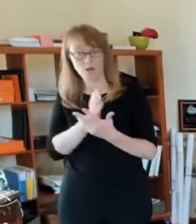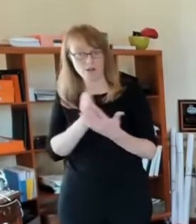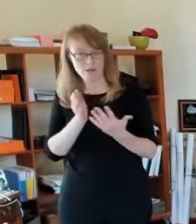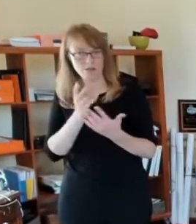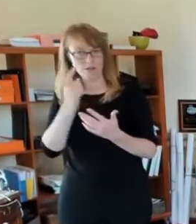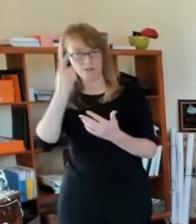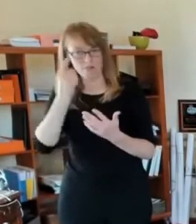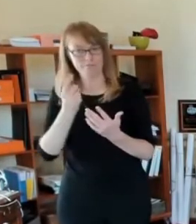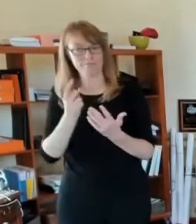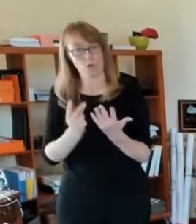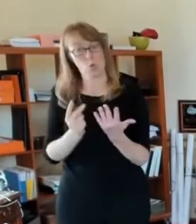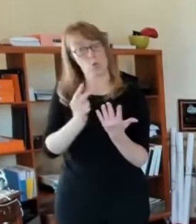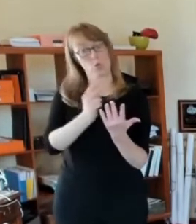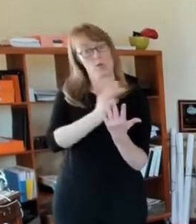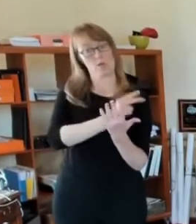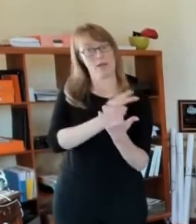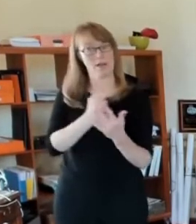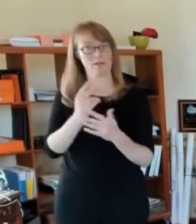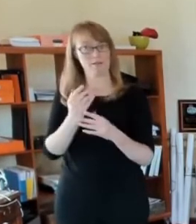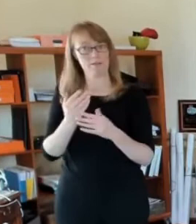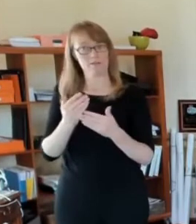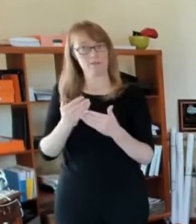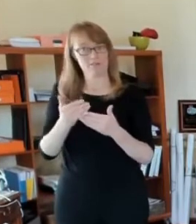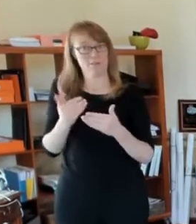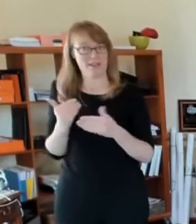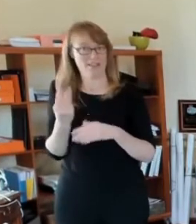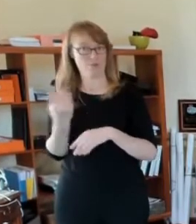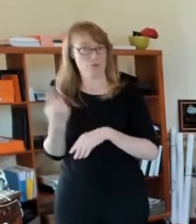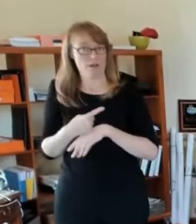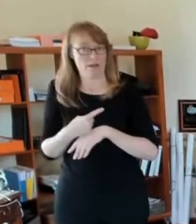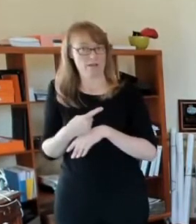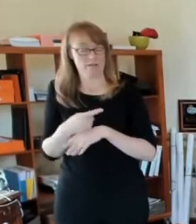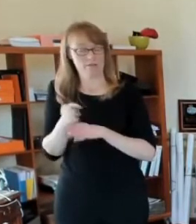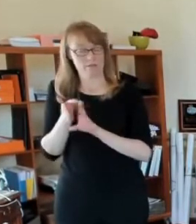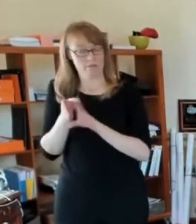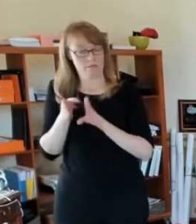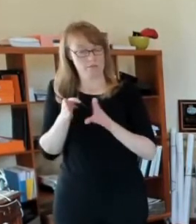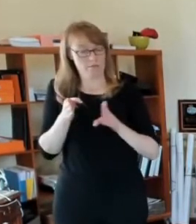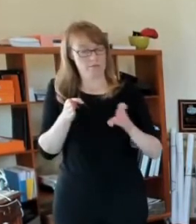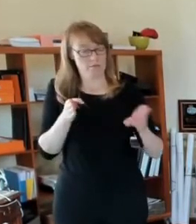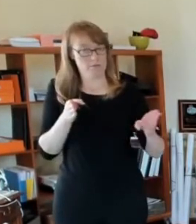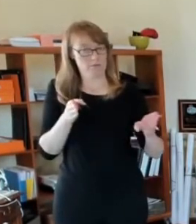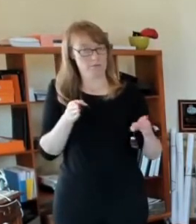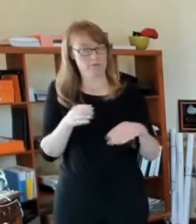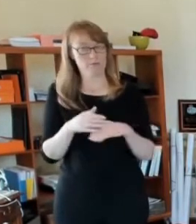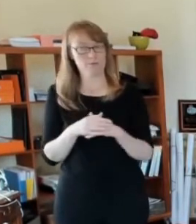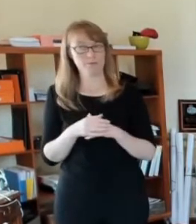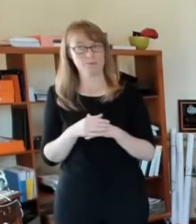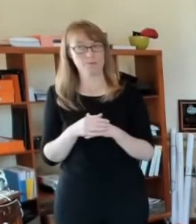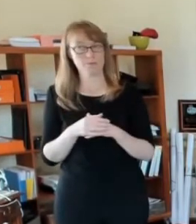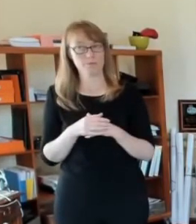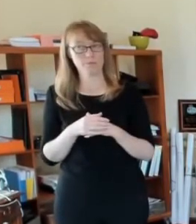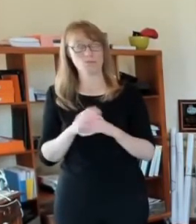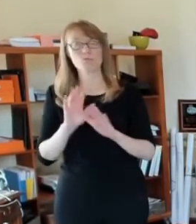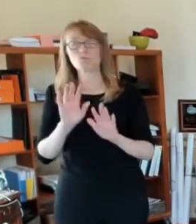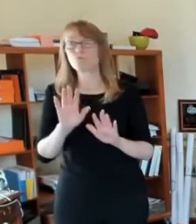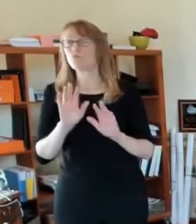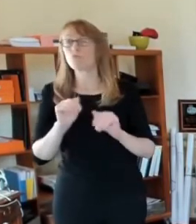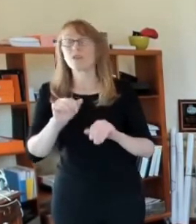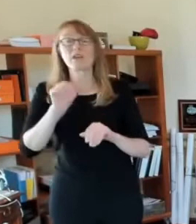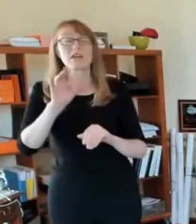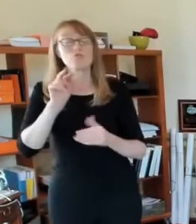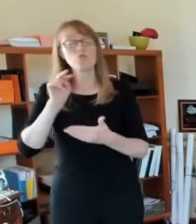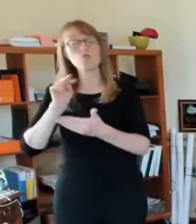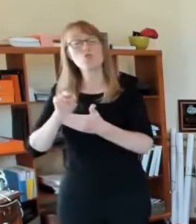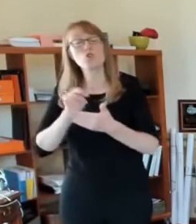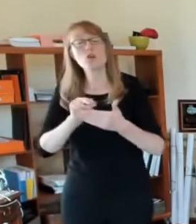unfortunately, in a week, some of those folks will also be in the hospital. So, um, that that is the concerning thing.